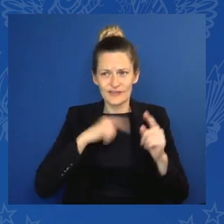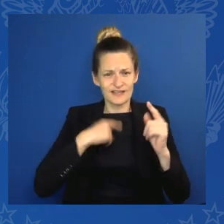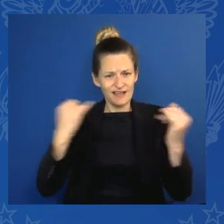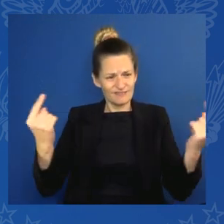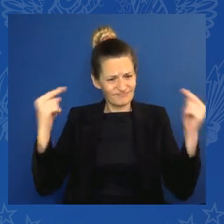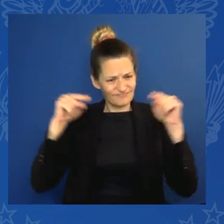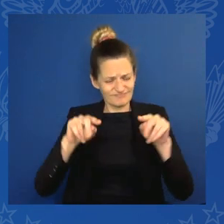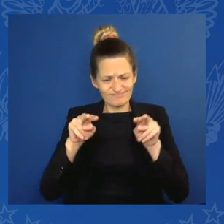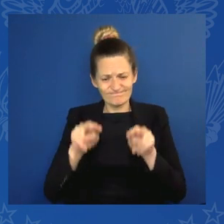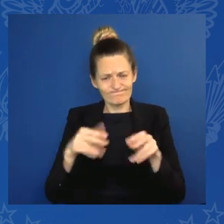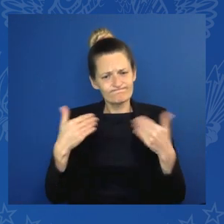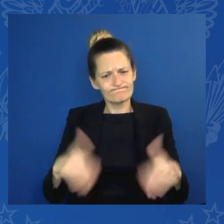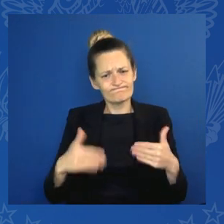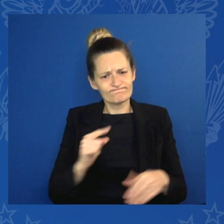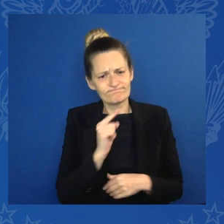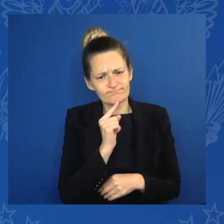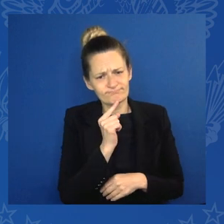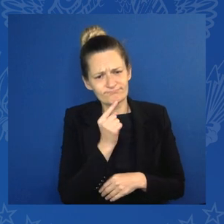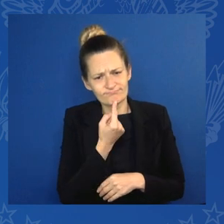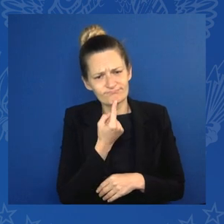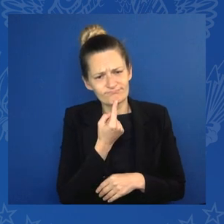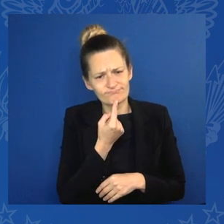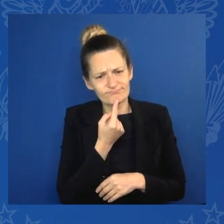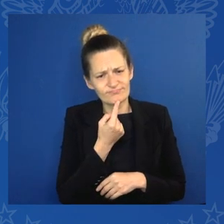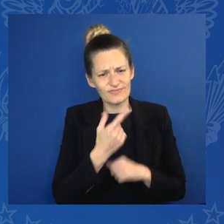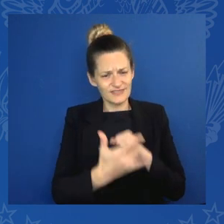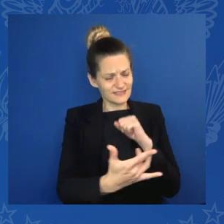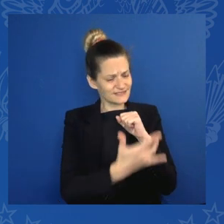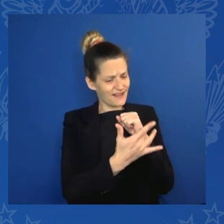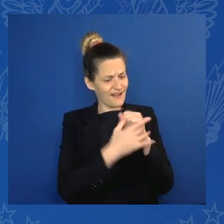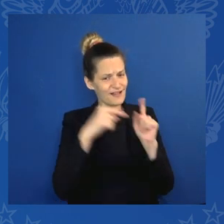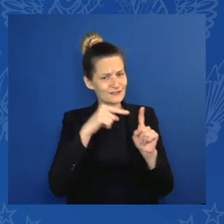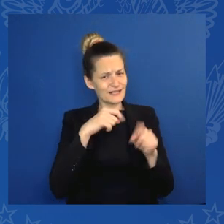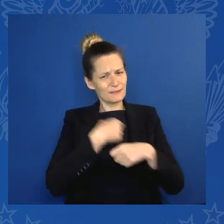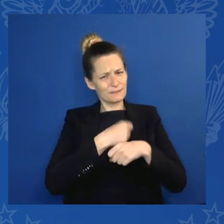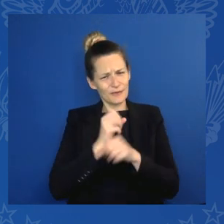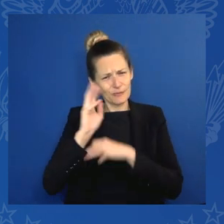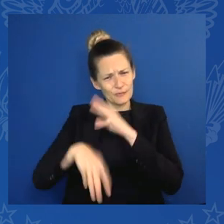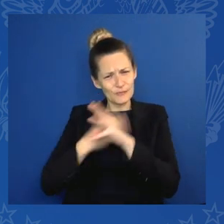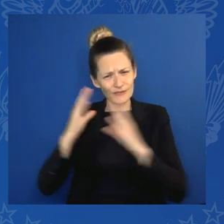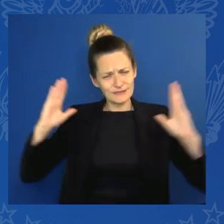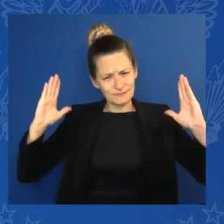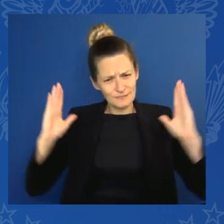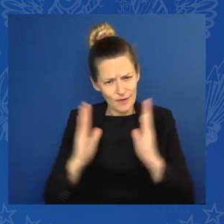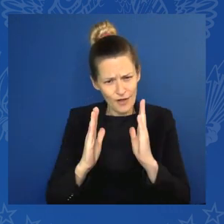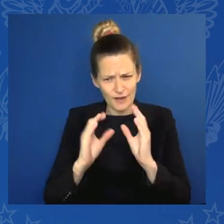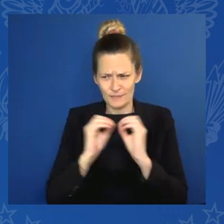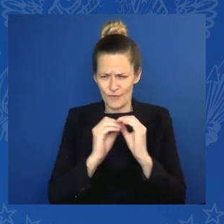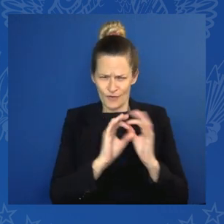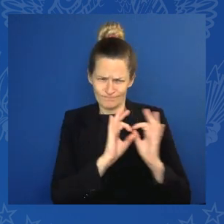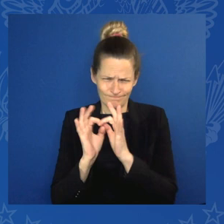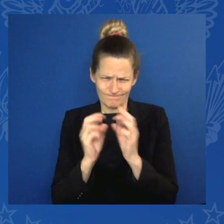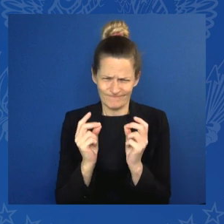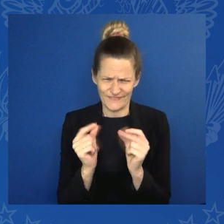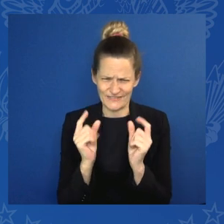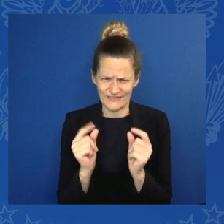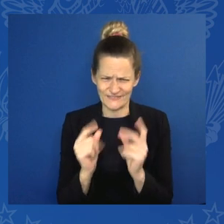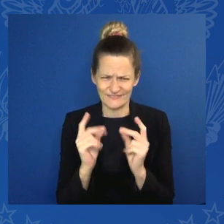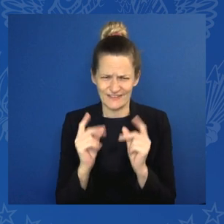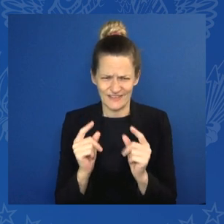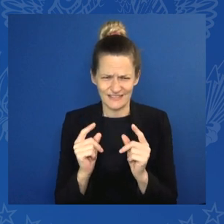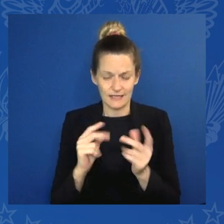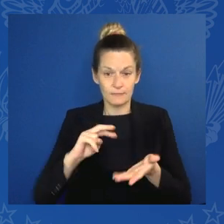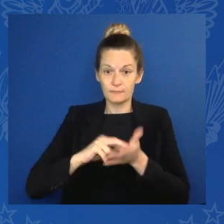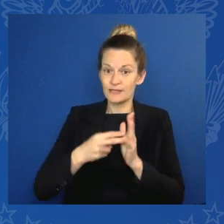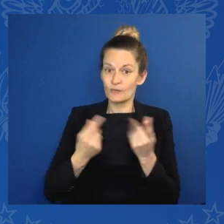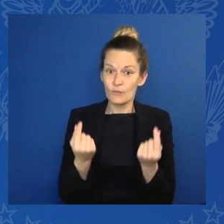more immediate, and more connected. It's opened up incredible opportunities, but also accelerated challenges